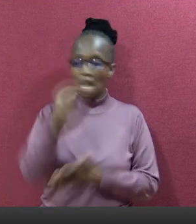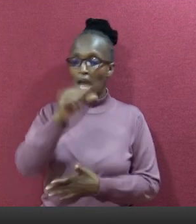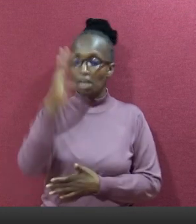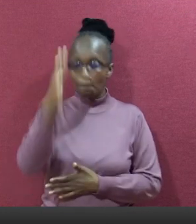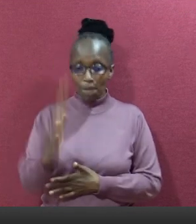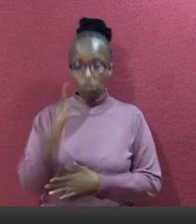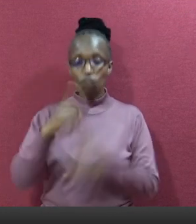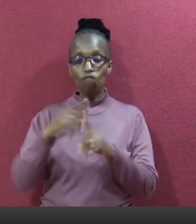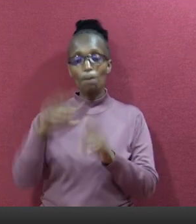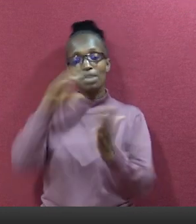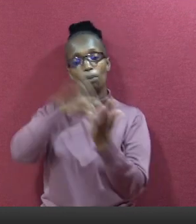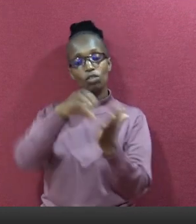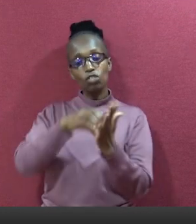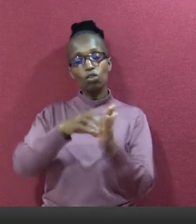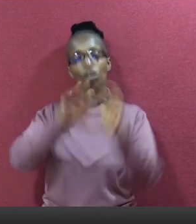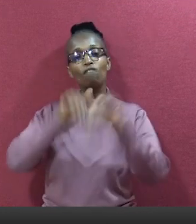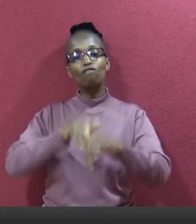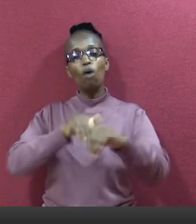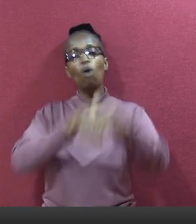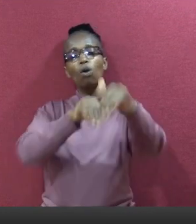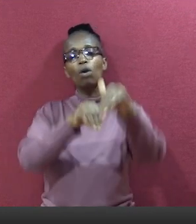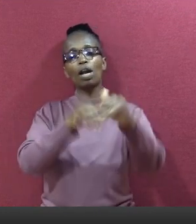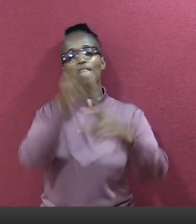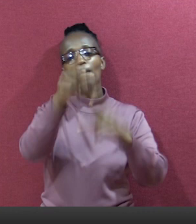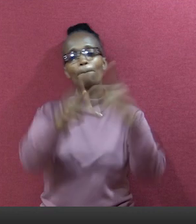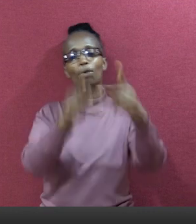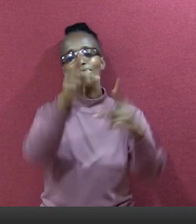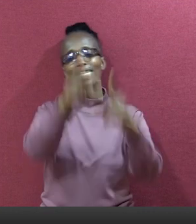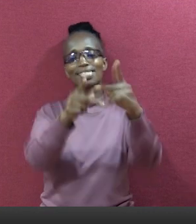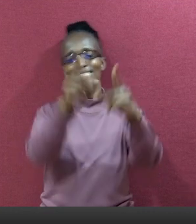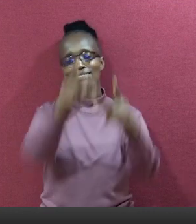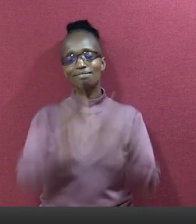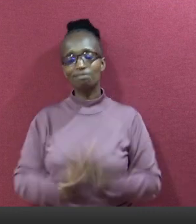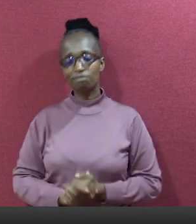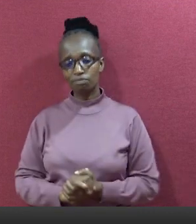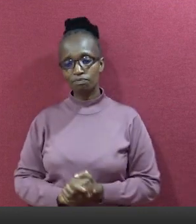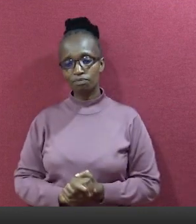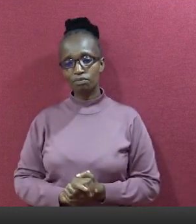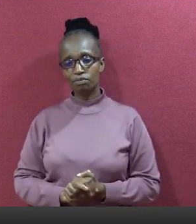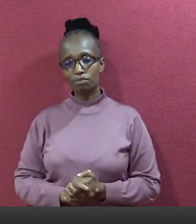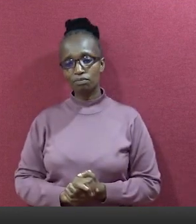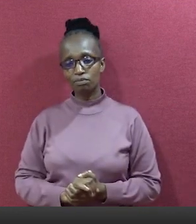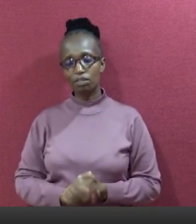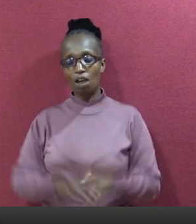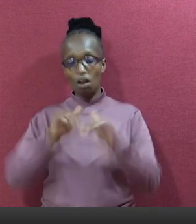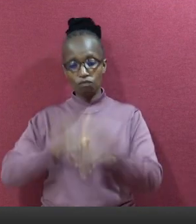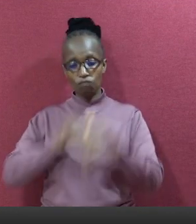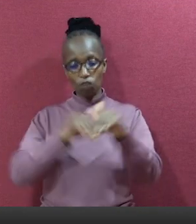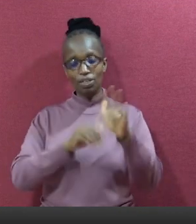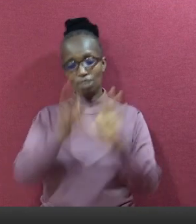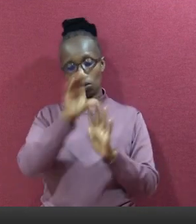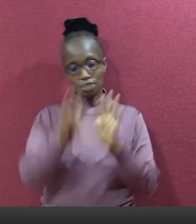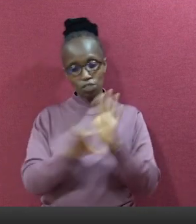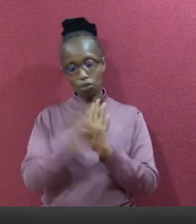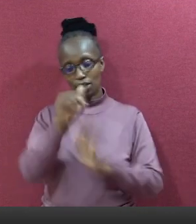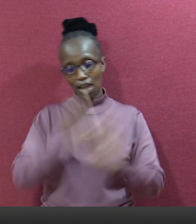any position, please follow due process, follow the fair administrative acts and the provisions in the constitution, even under